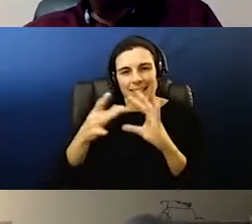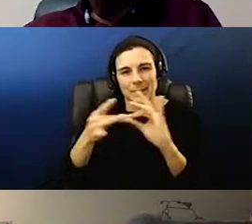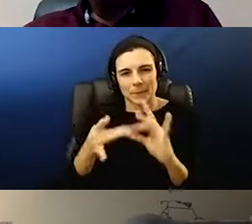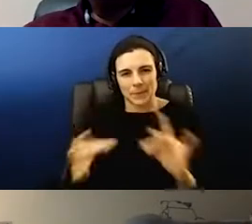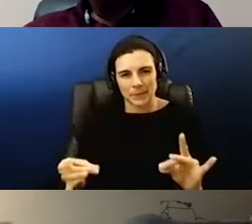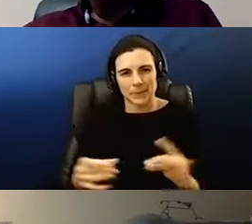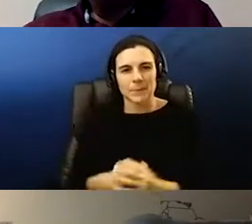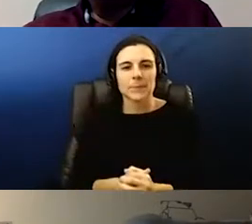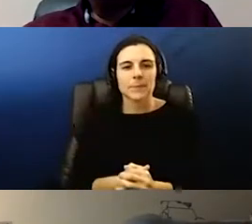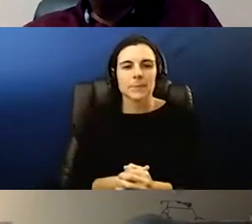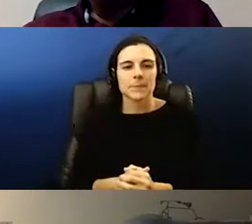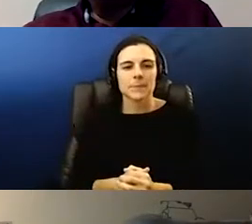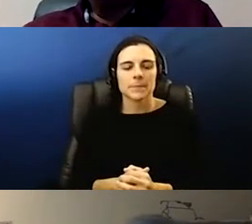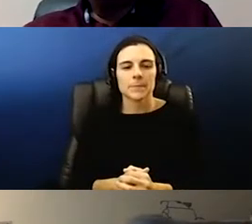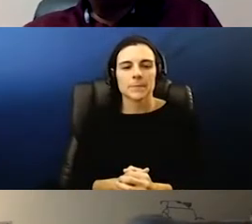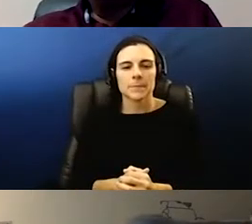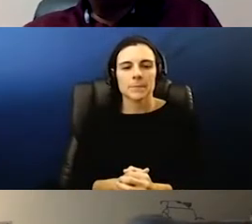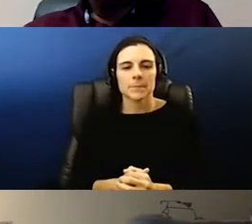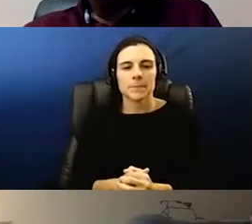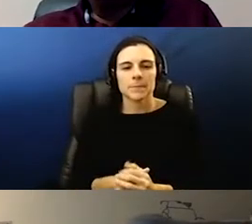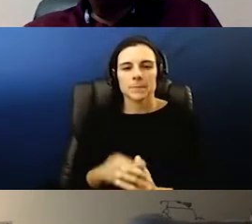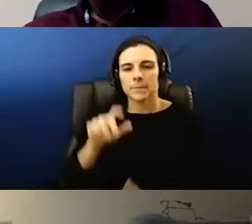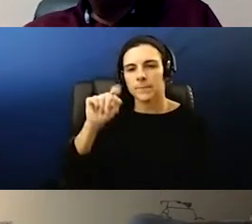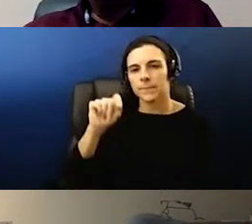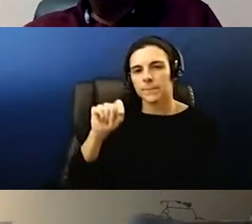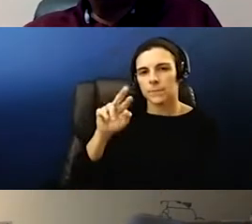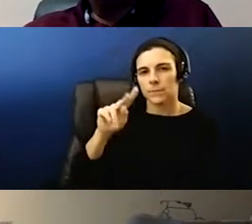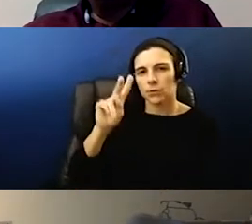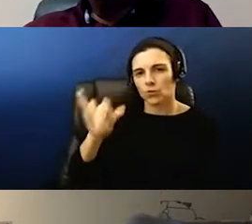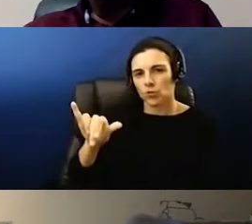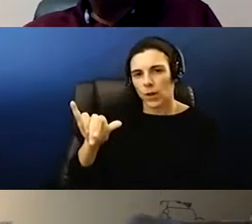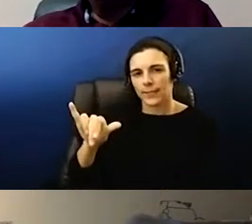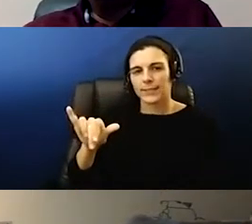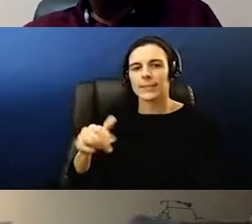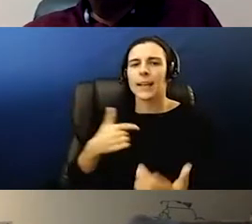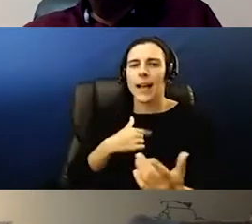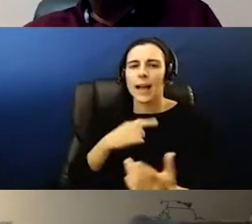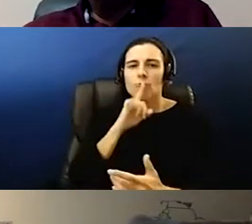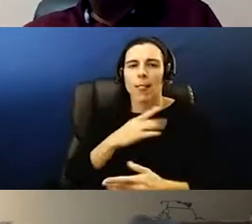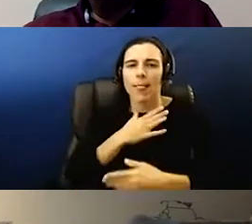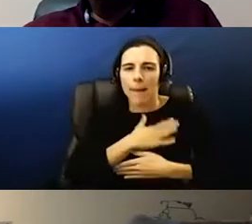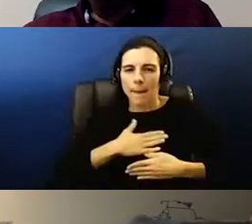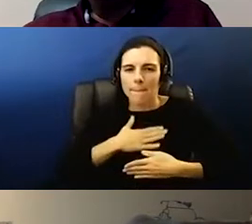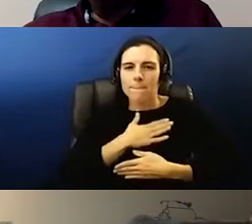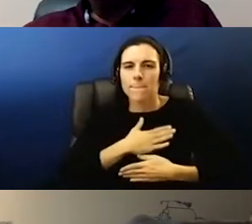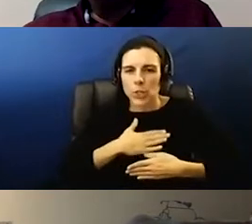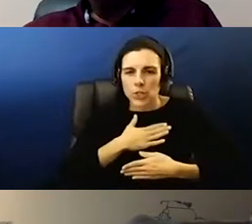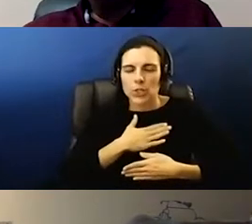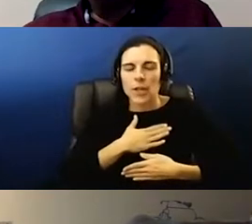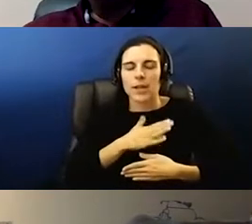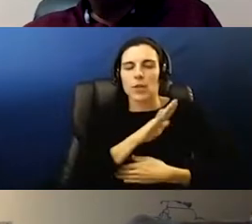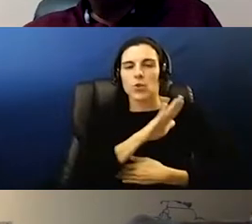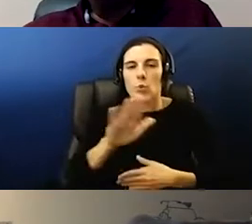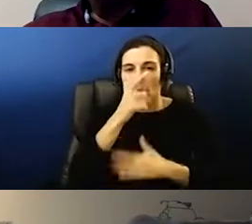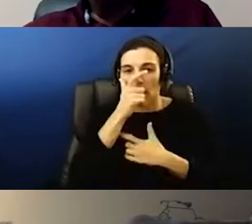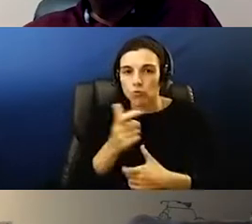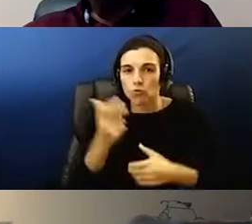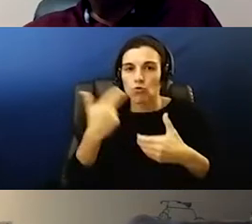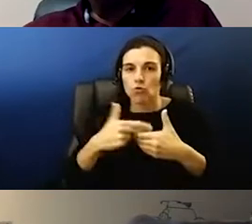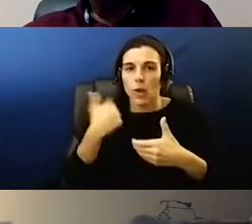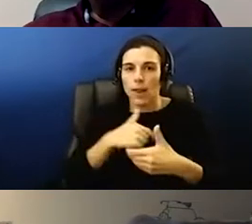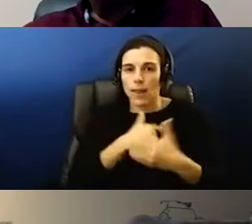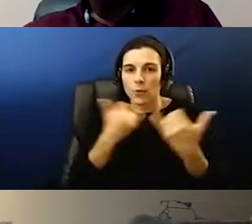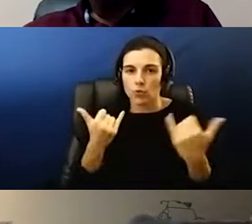i'll i'll echo uh trustee harrison i appreciate everybody's uh interest in this and joining us tonight uh they're uh